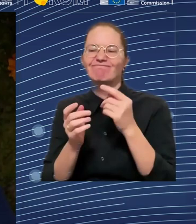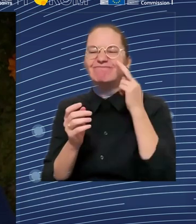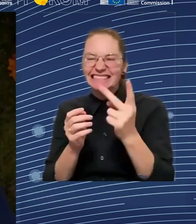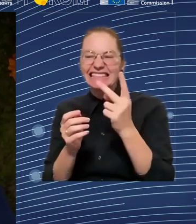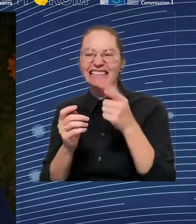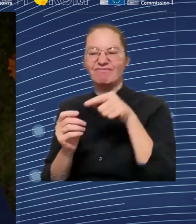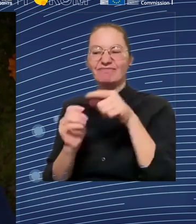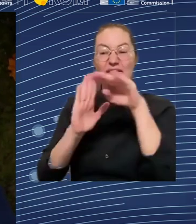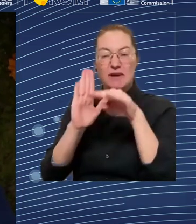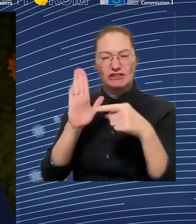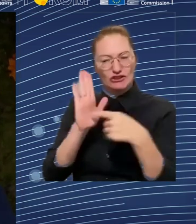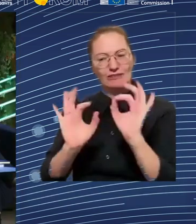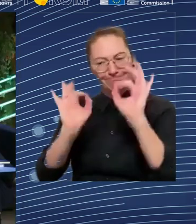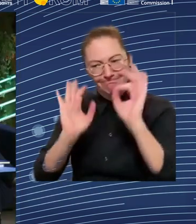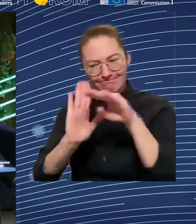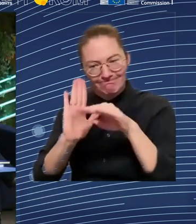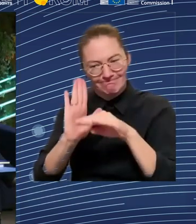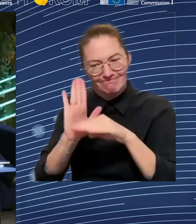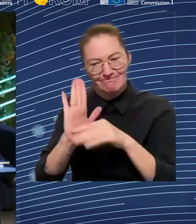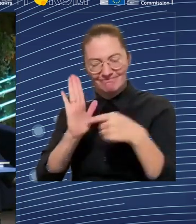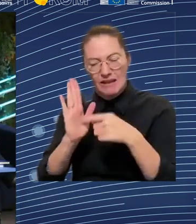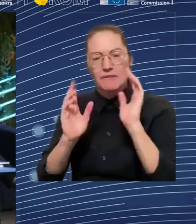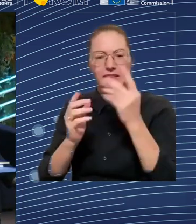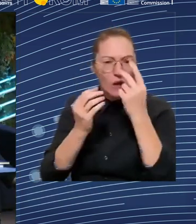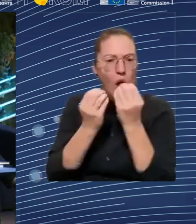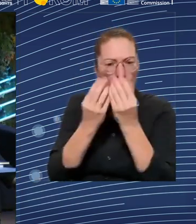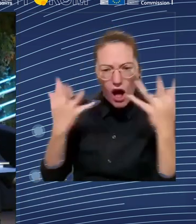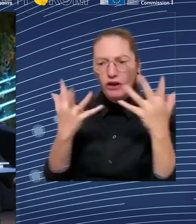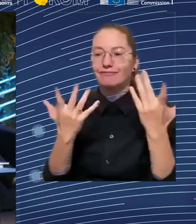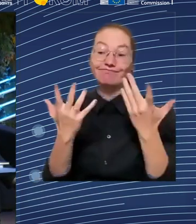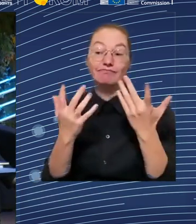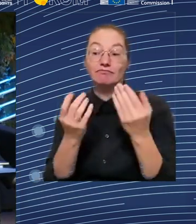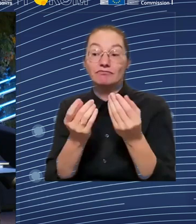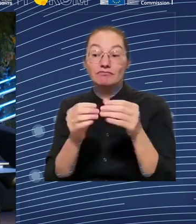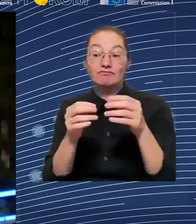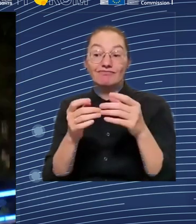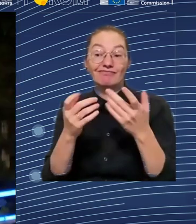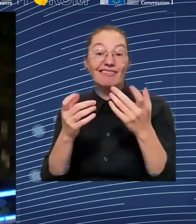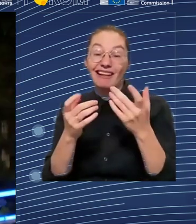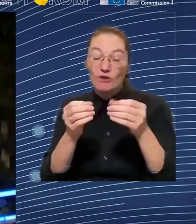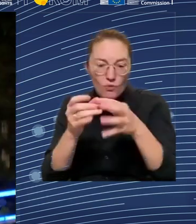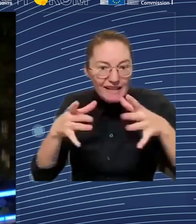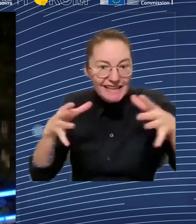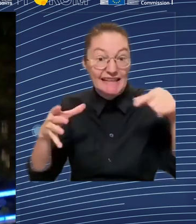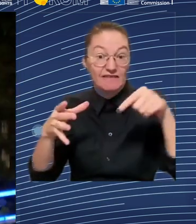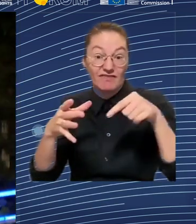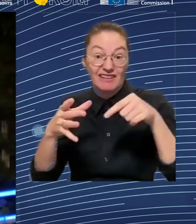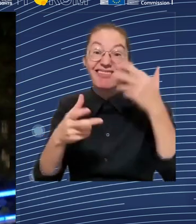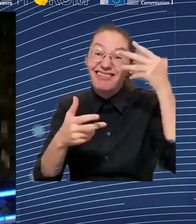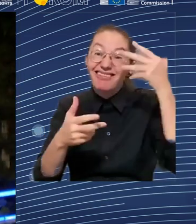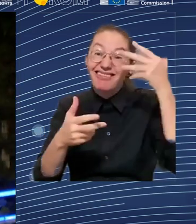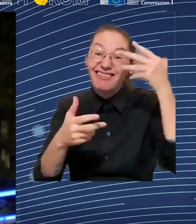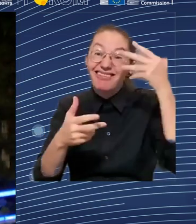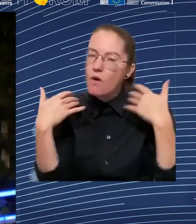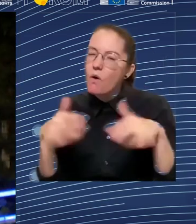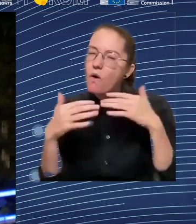complicated than that. Yes, because, so what we have is we have these objective measures where we look at a very detailed occupational level. We